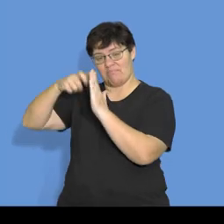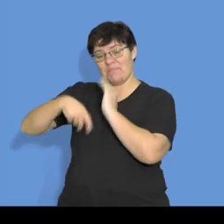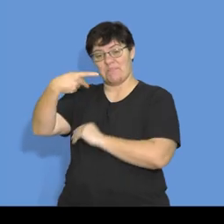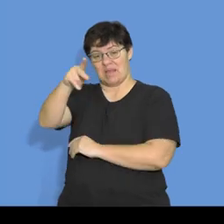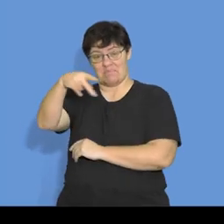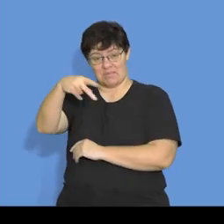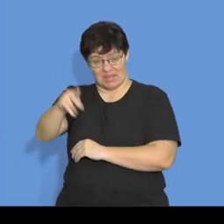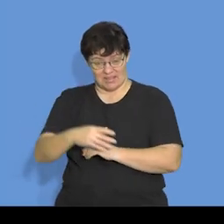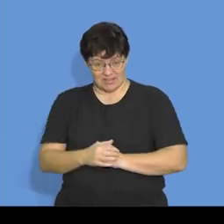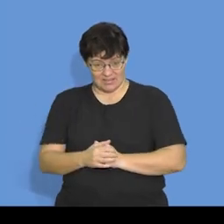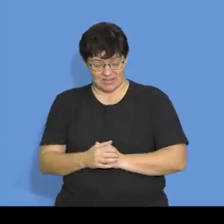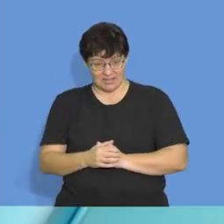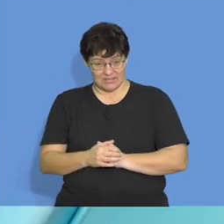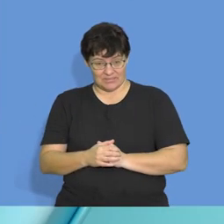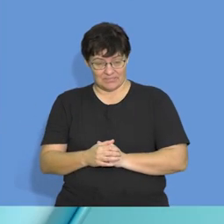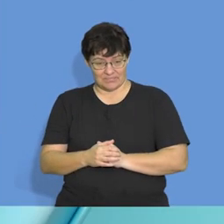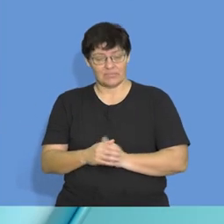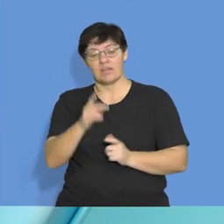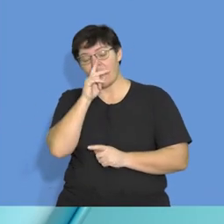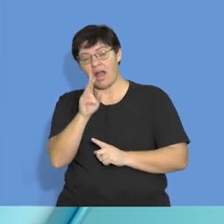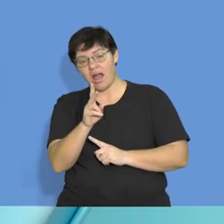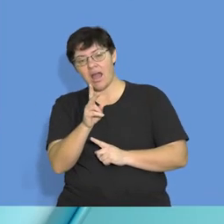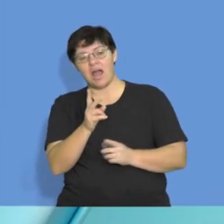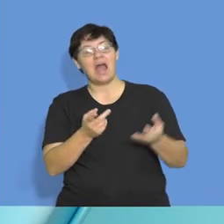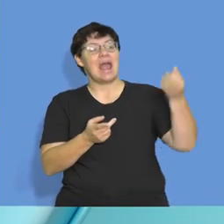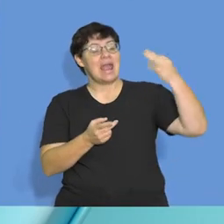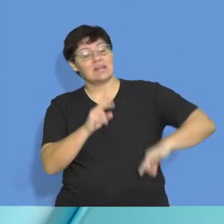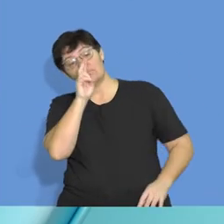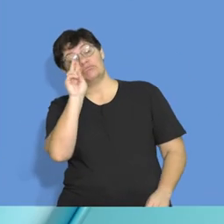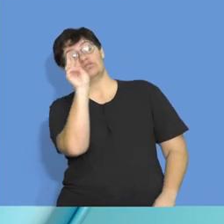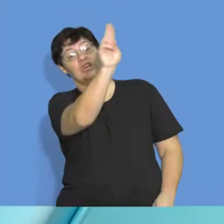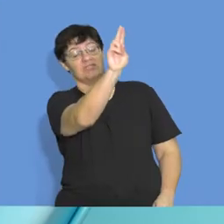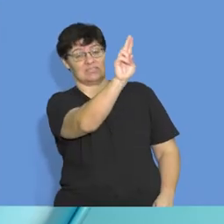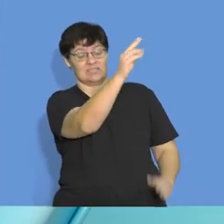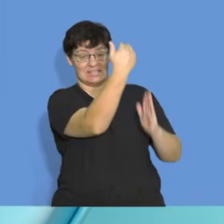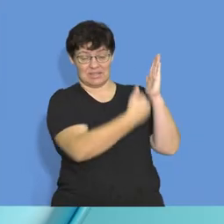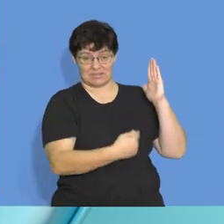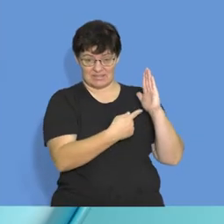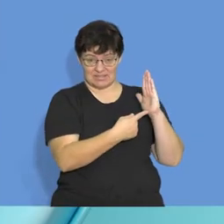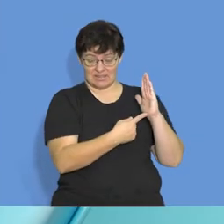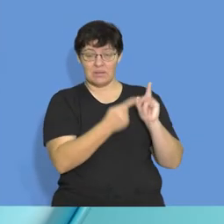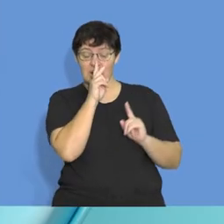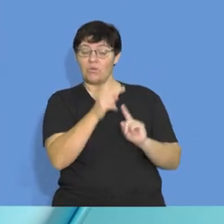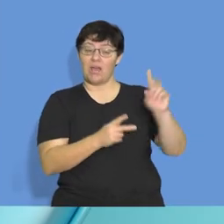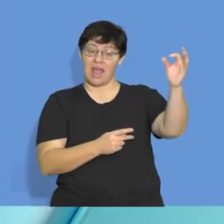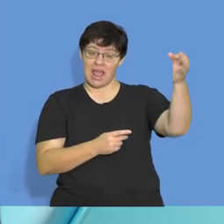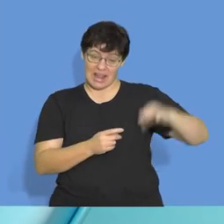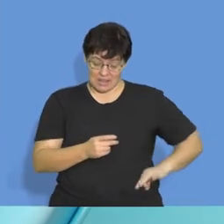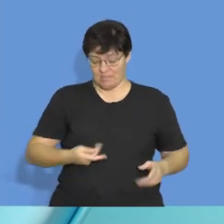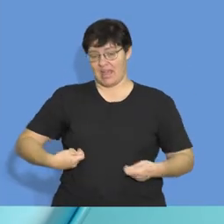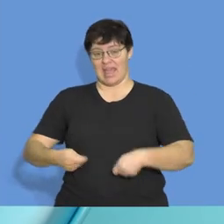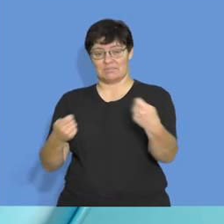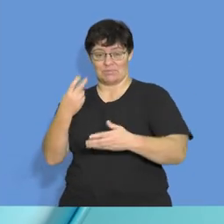if the question is based on the projected income statement, then clearly you're looking at incomes and expenses.